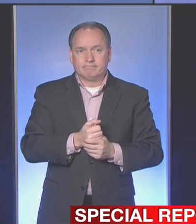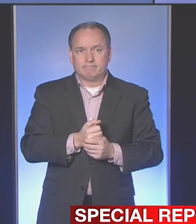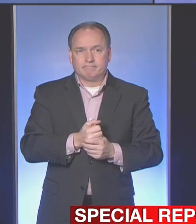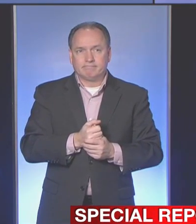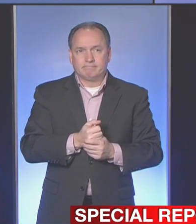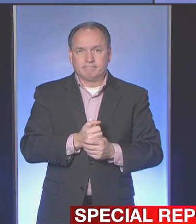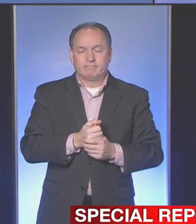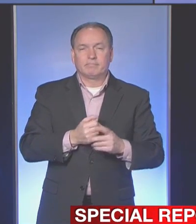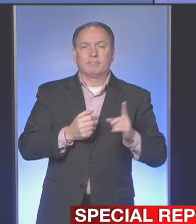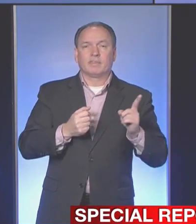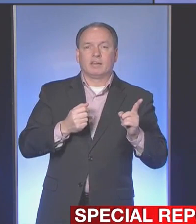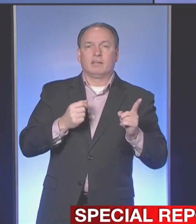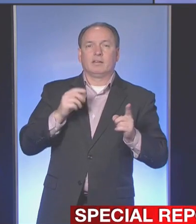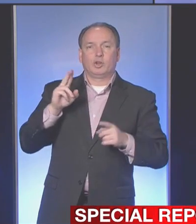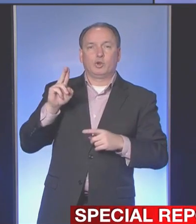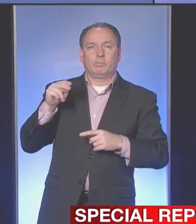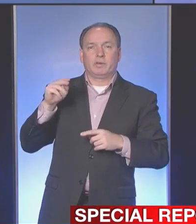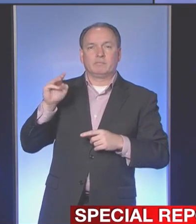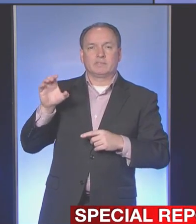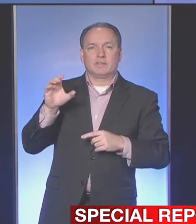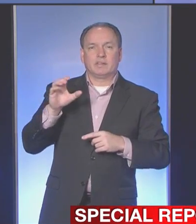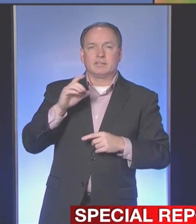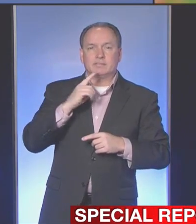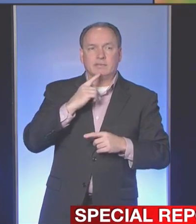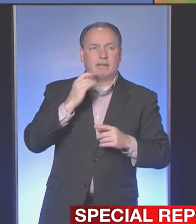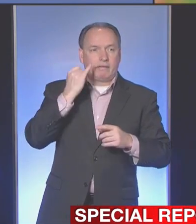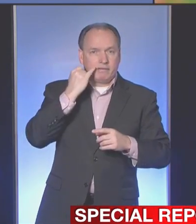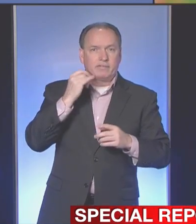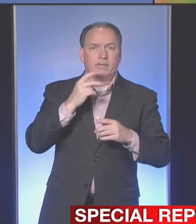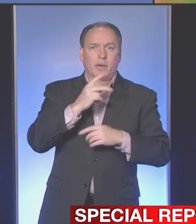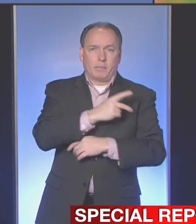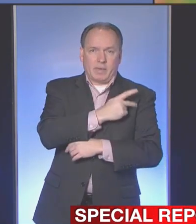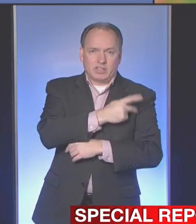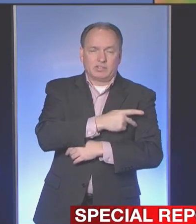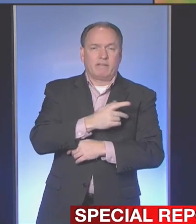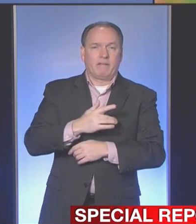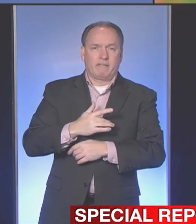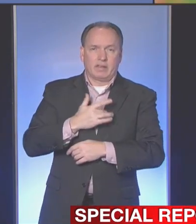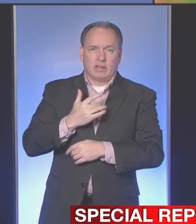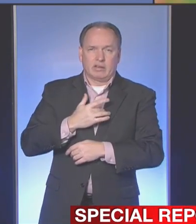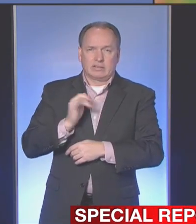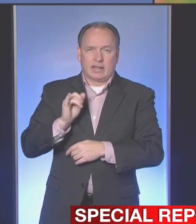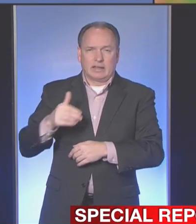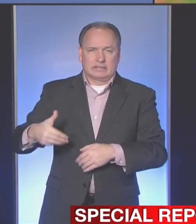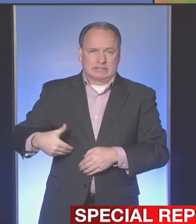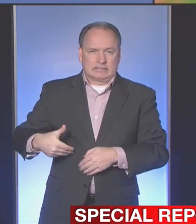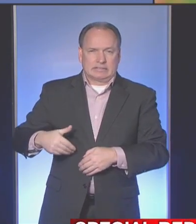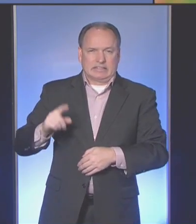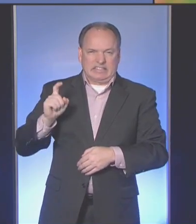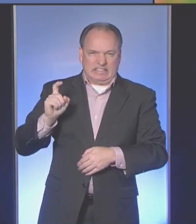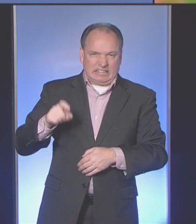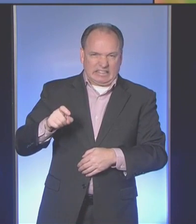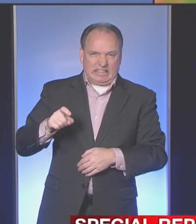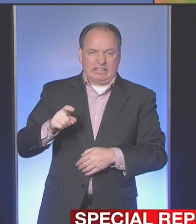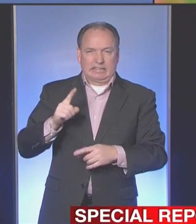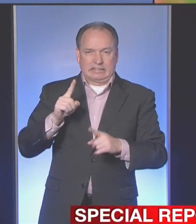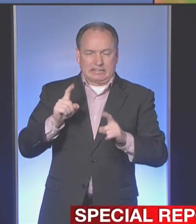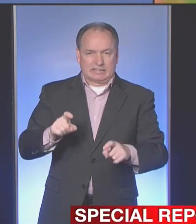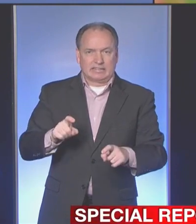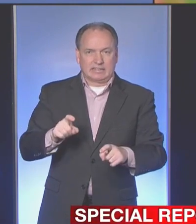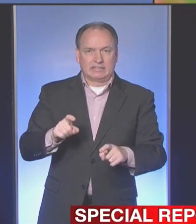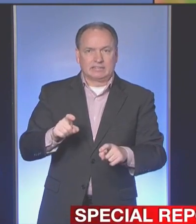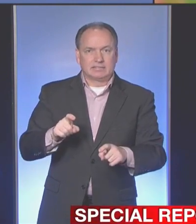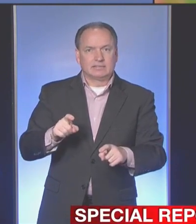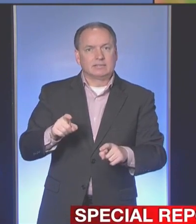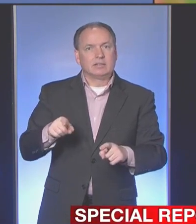I think that if a patient feels they need testing, if they seek any type of medical care and they meet criteria, they will definitely be